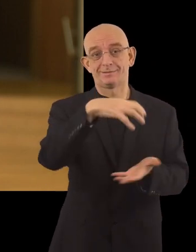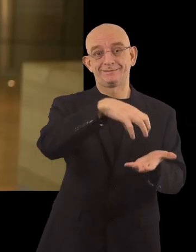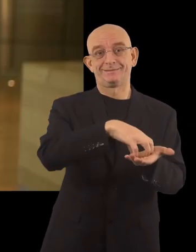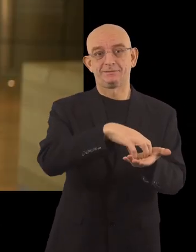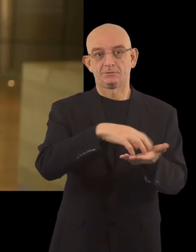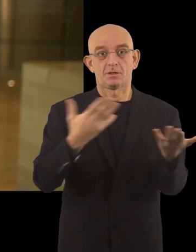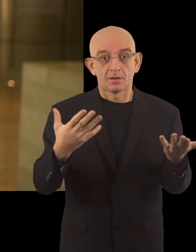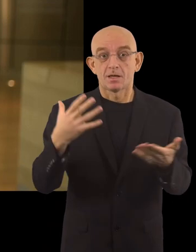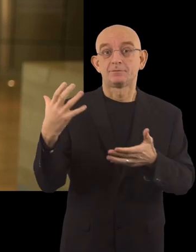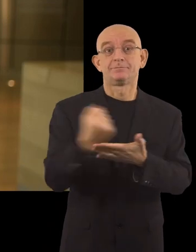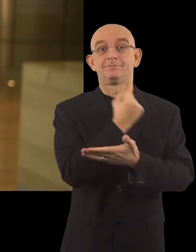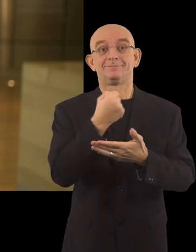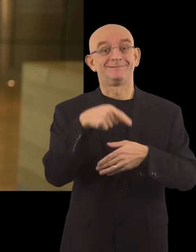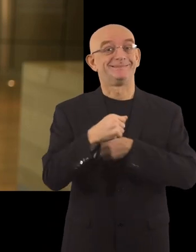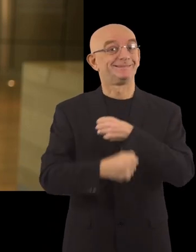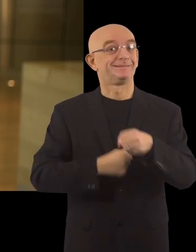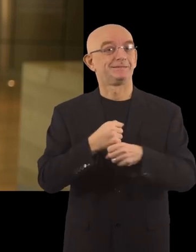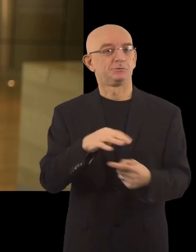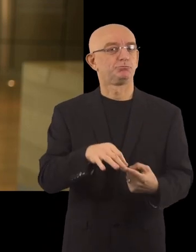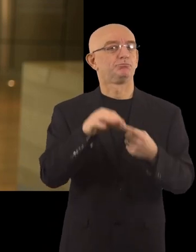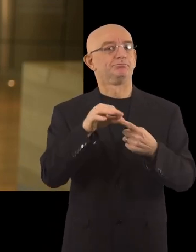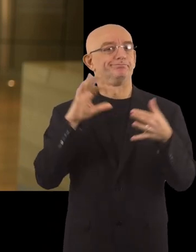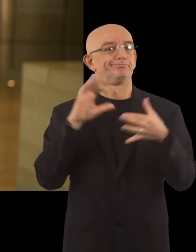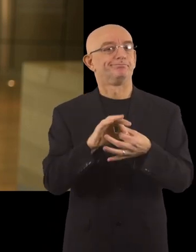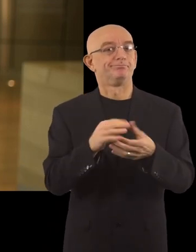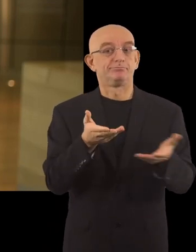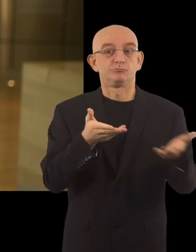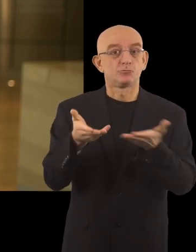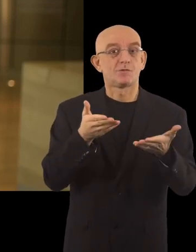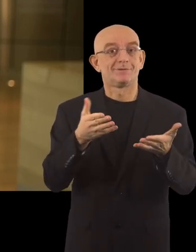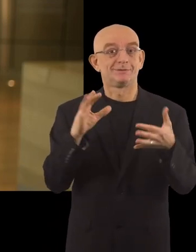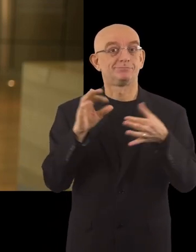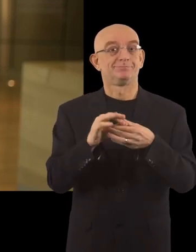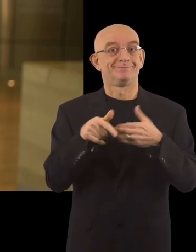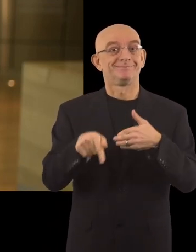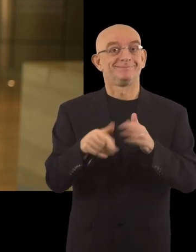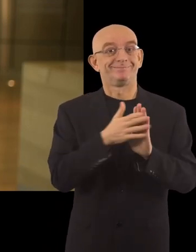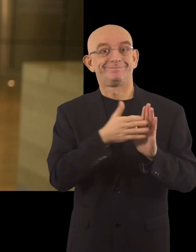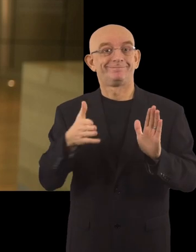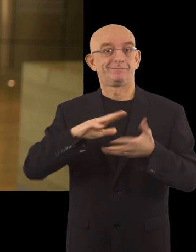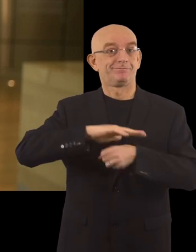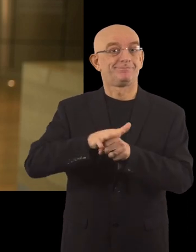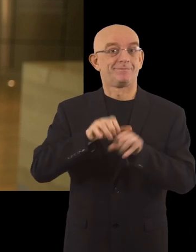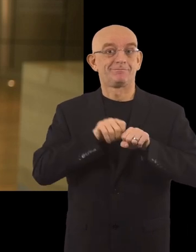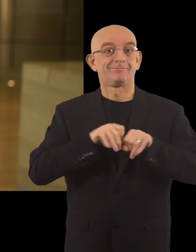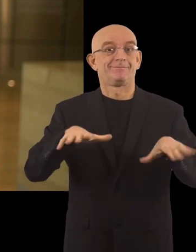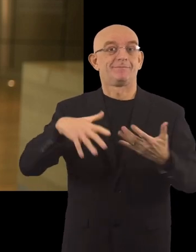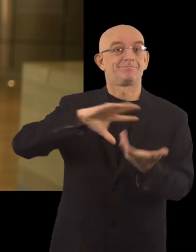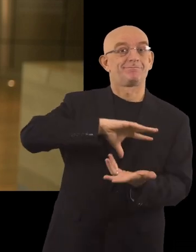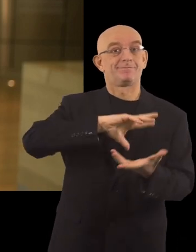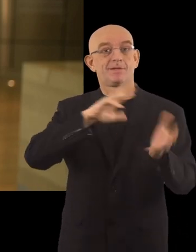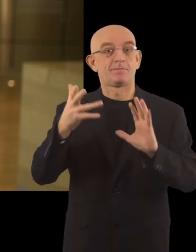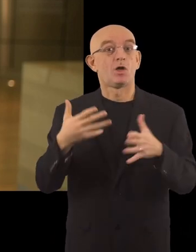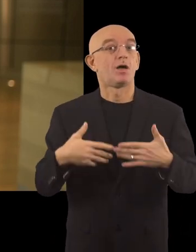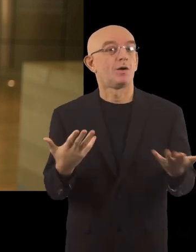out. The winner of this year's special prize for accessibility of public services in times of pandemic